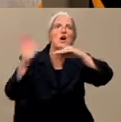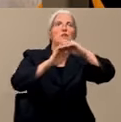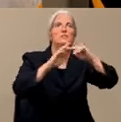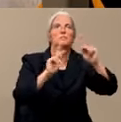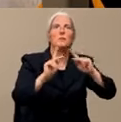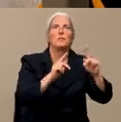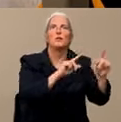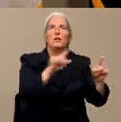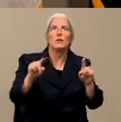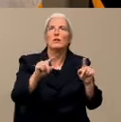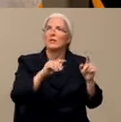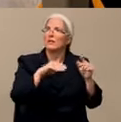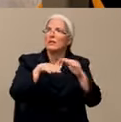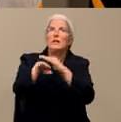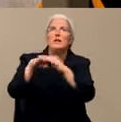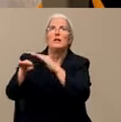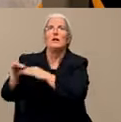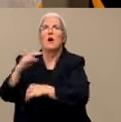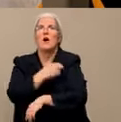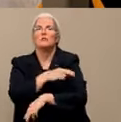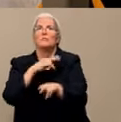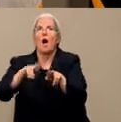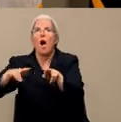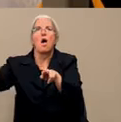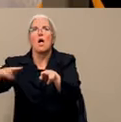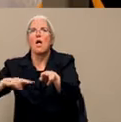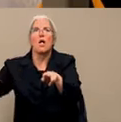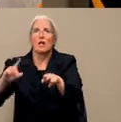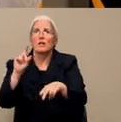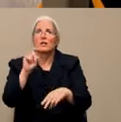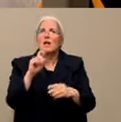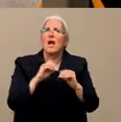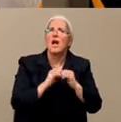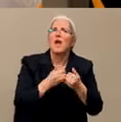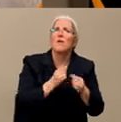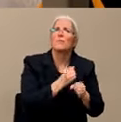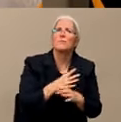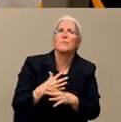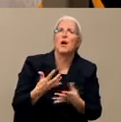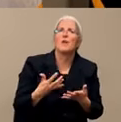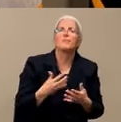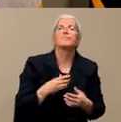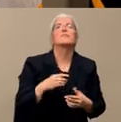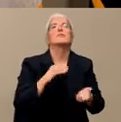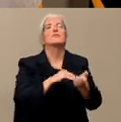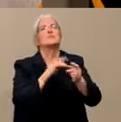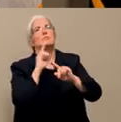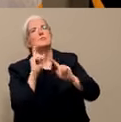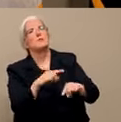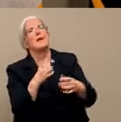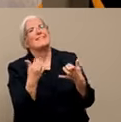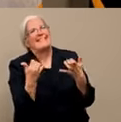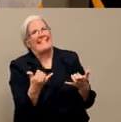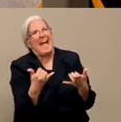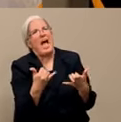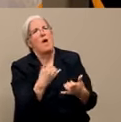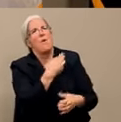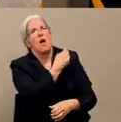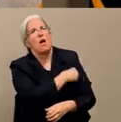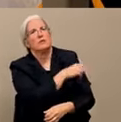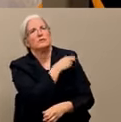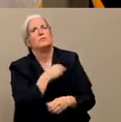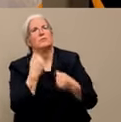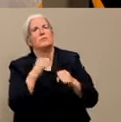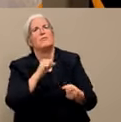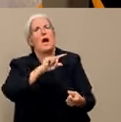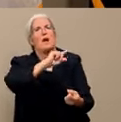have limited the amount of elective surgeries or surgeries that aren't, like, emergently needed. Right. And so they're limiting that right now.